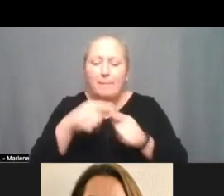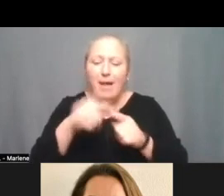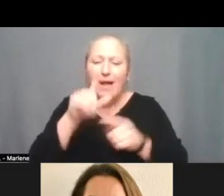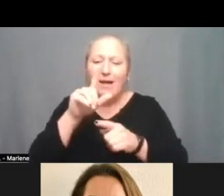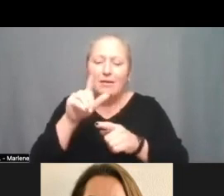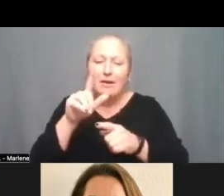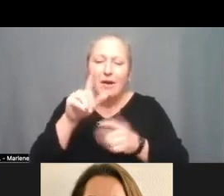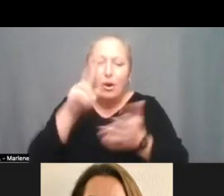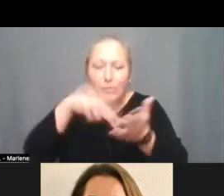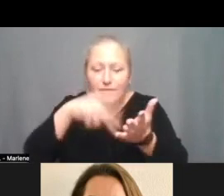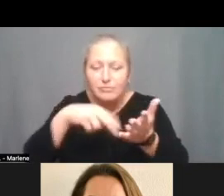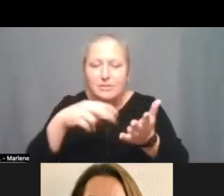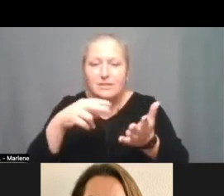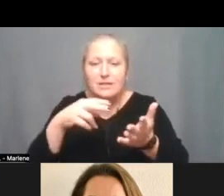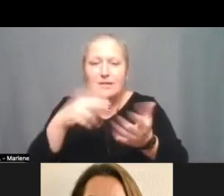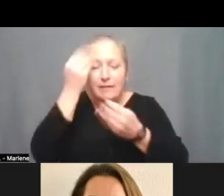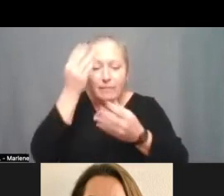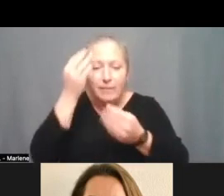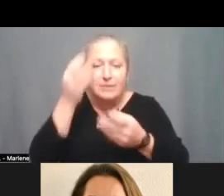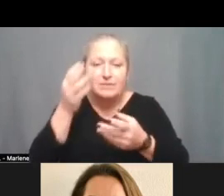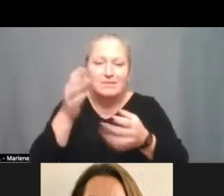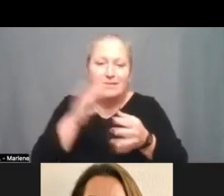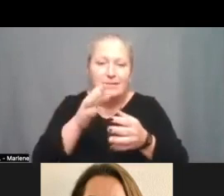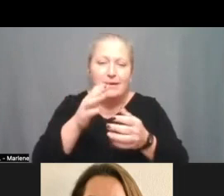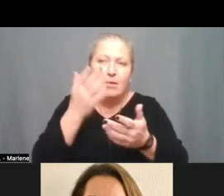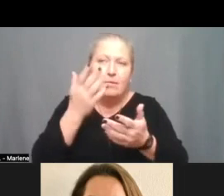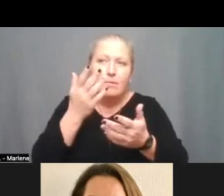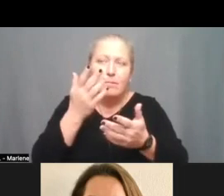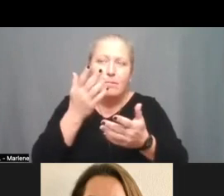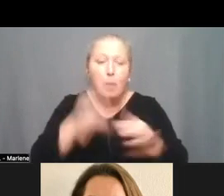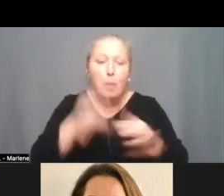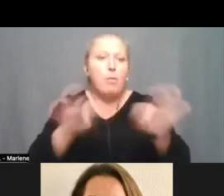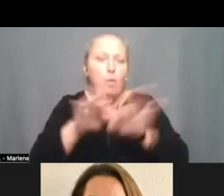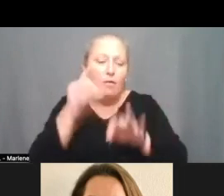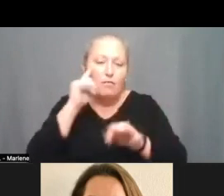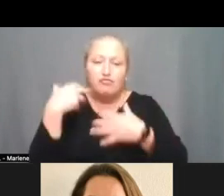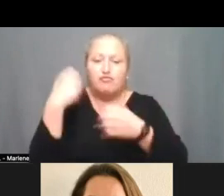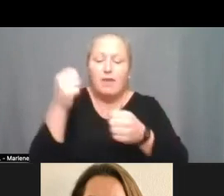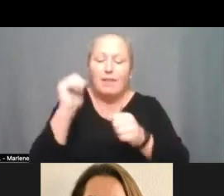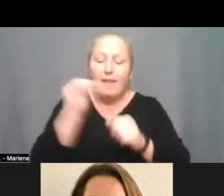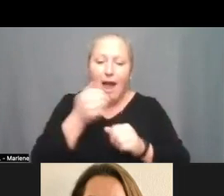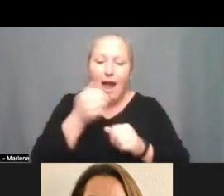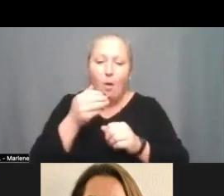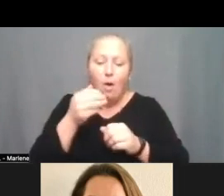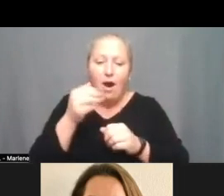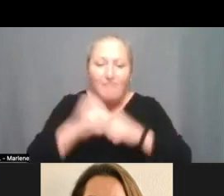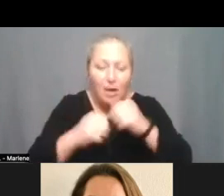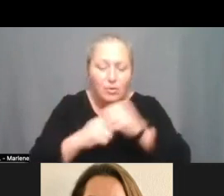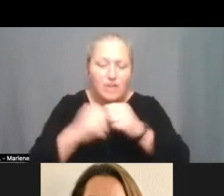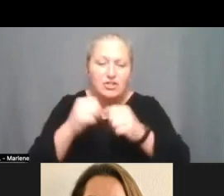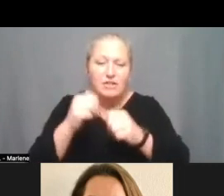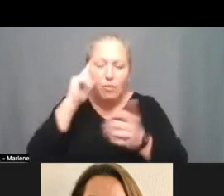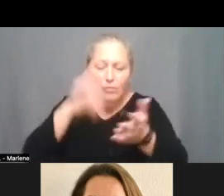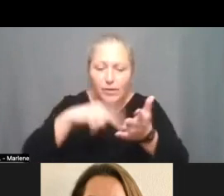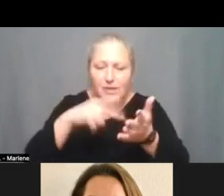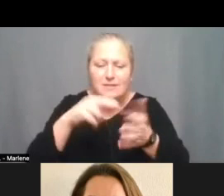importance of um of uh you know strengthening our foundational literacy practices and looking at some additional